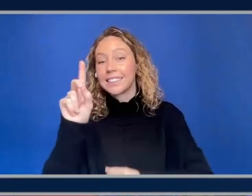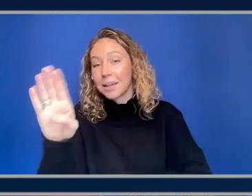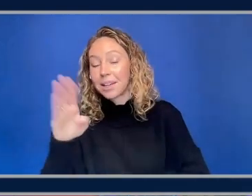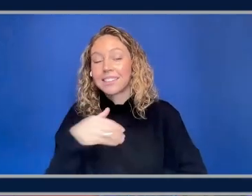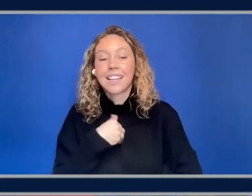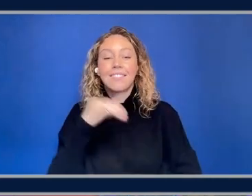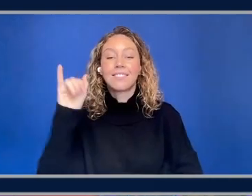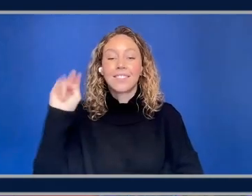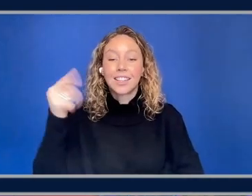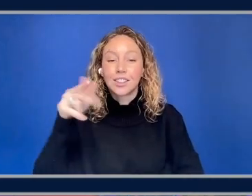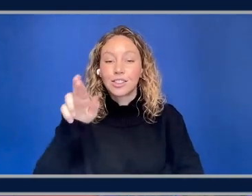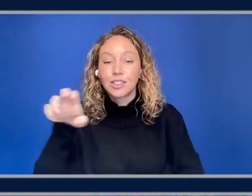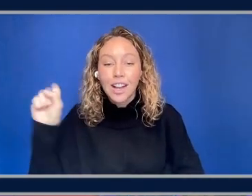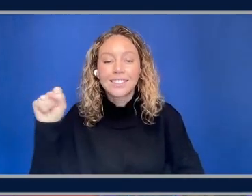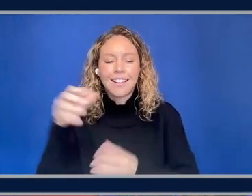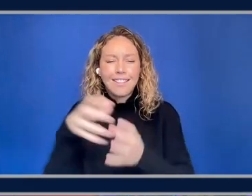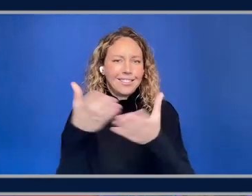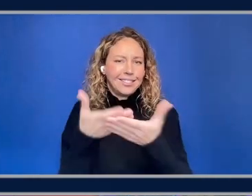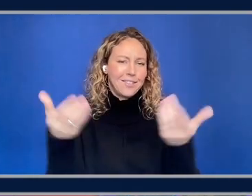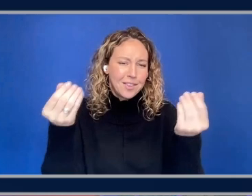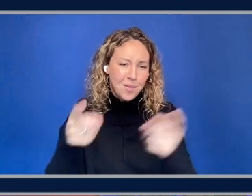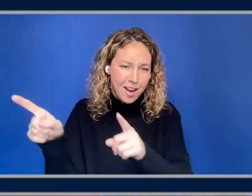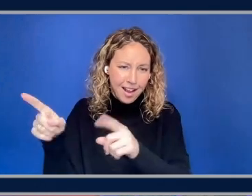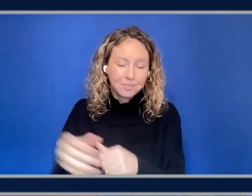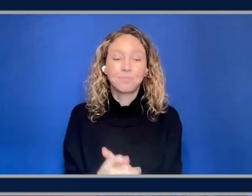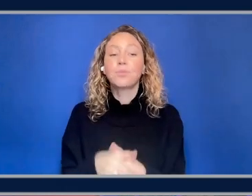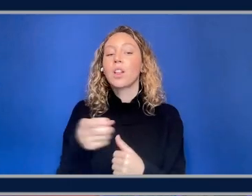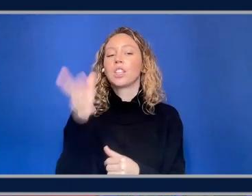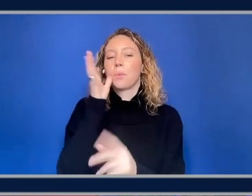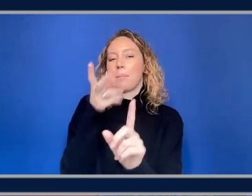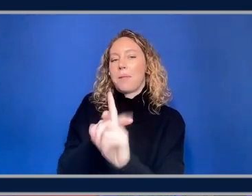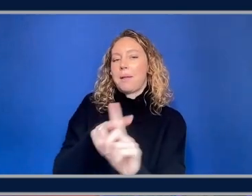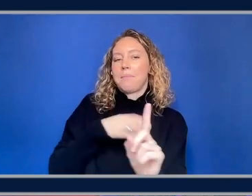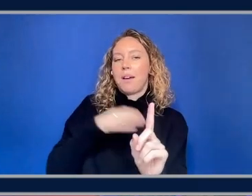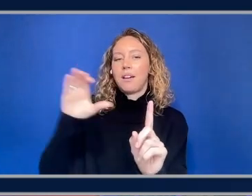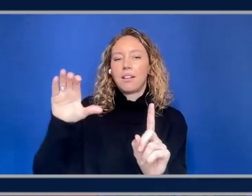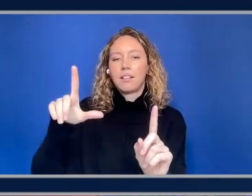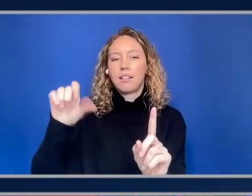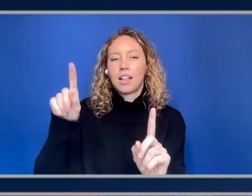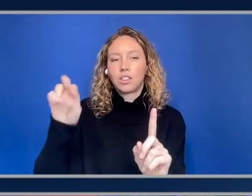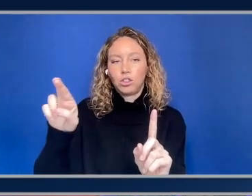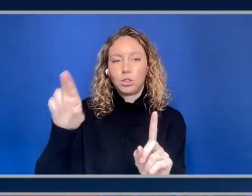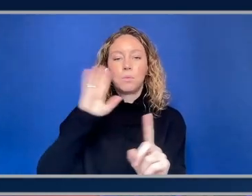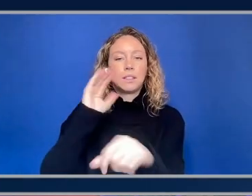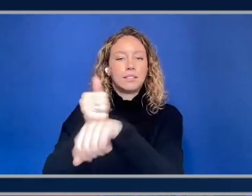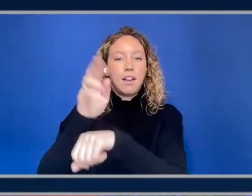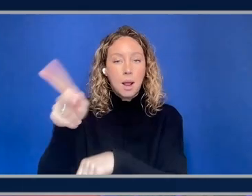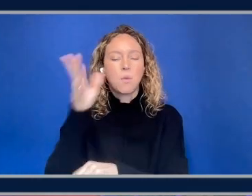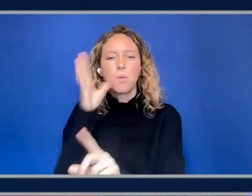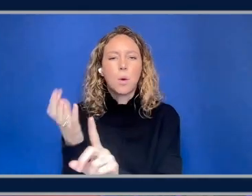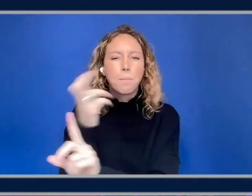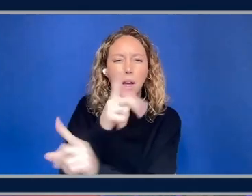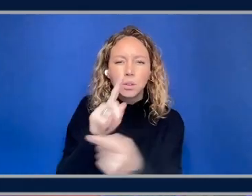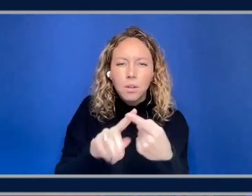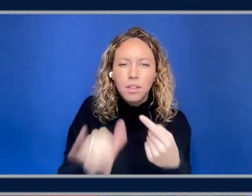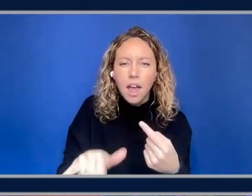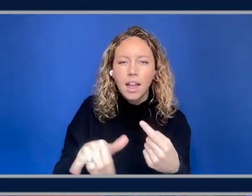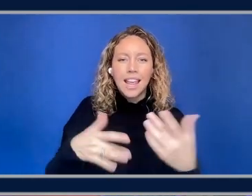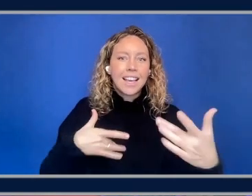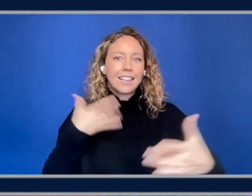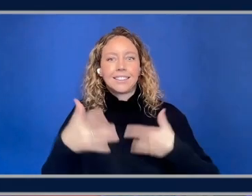of stuff going on. So this is what's actually being applied to my cluster and being set up. And I'll flip back to that cluster, exciting rock hands